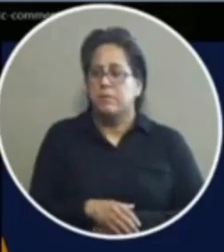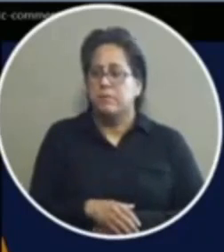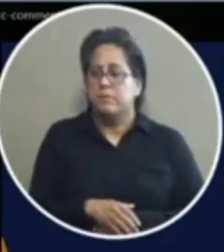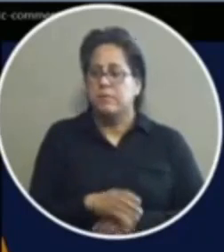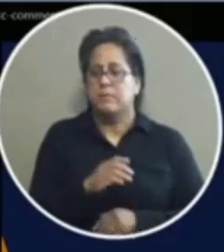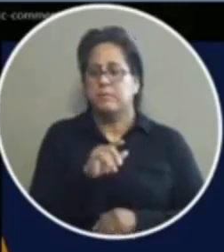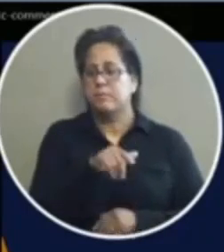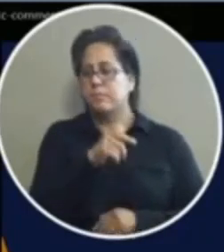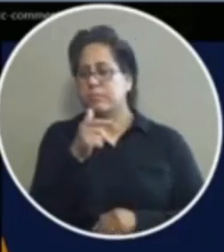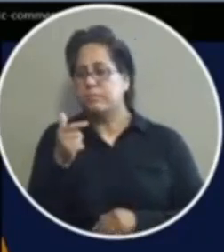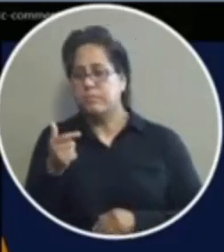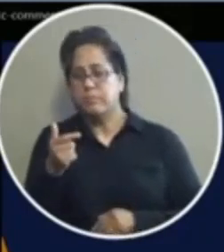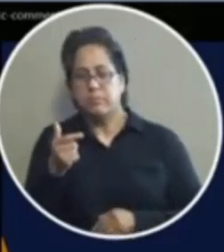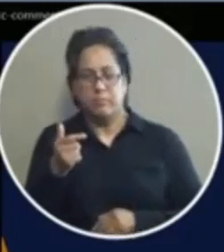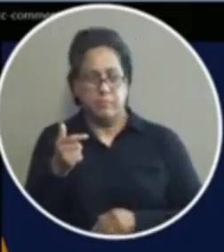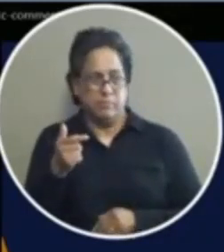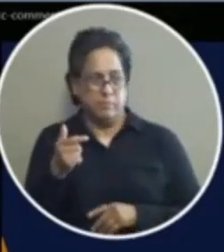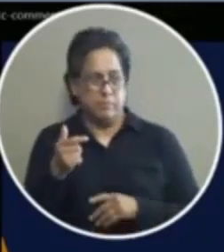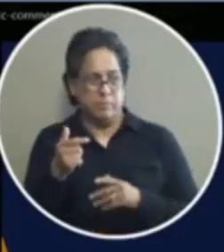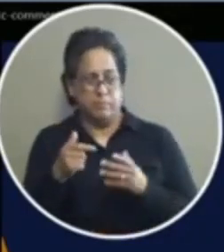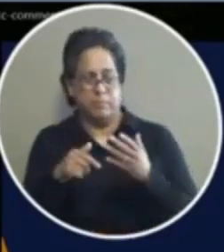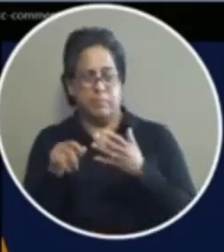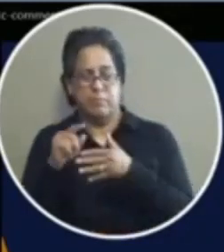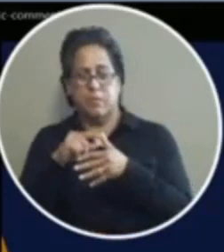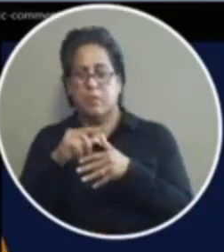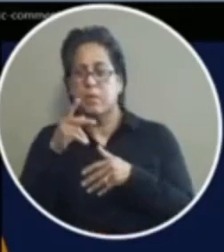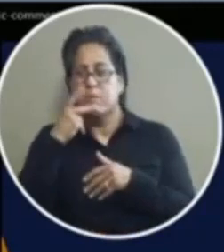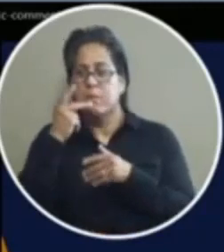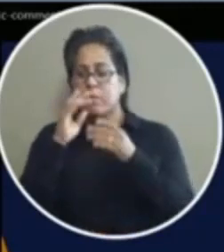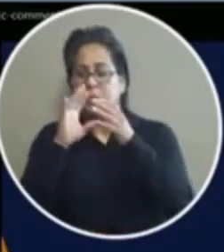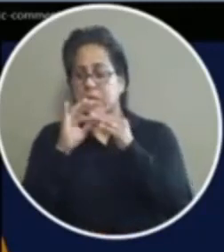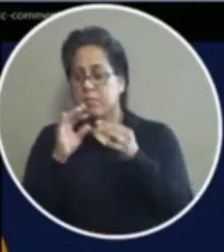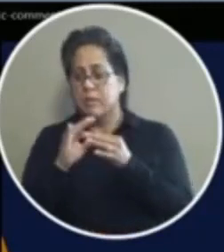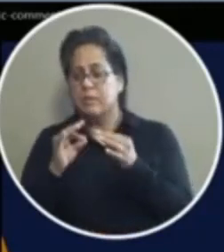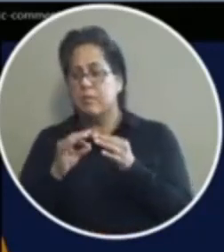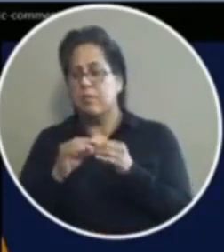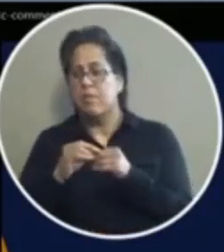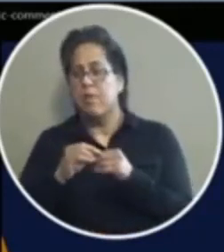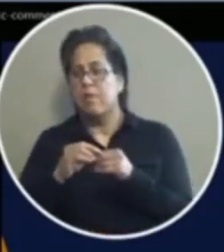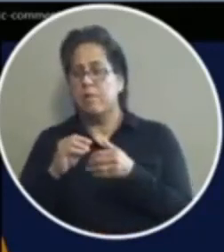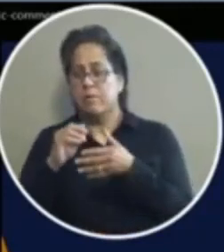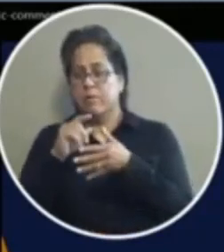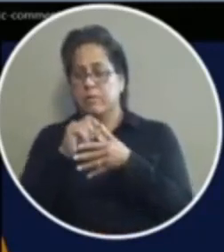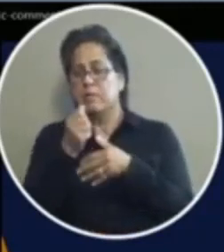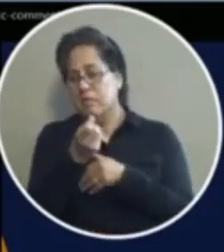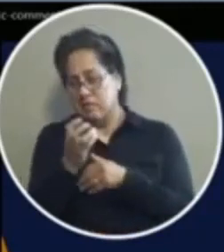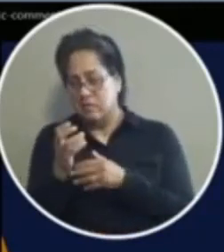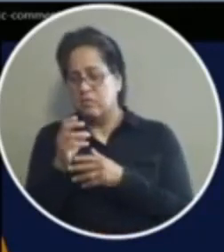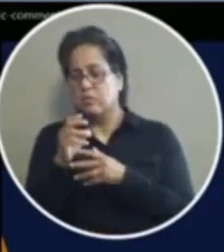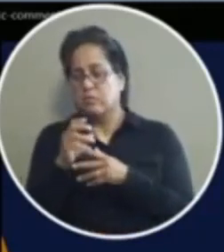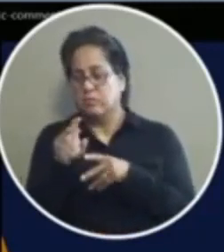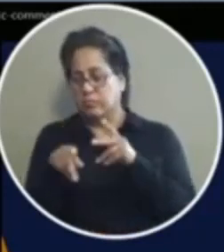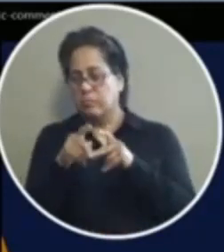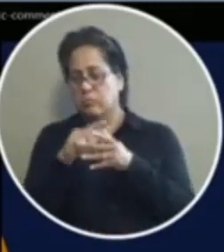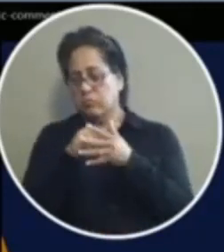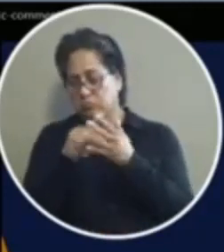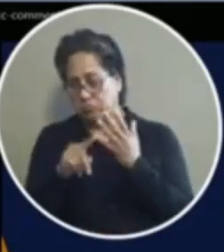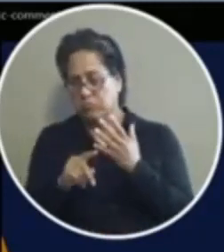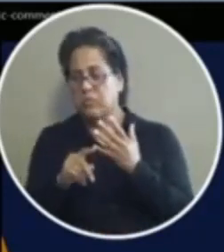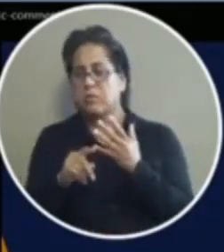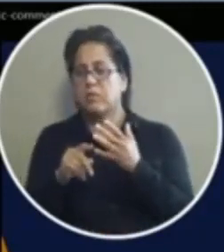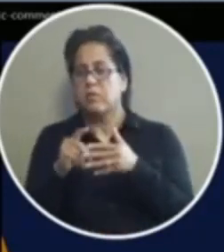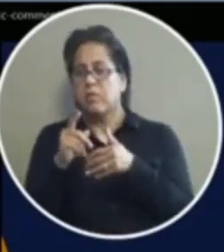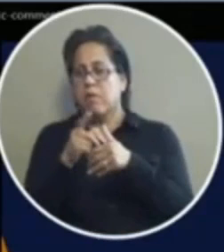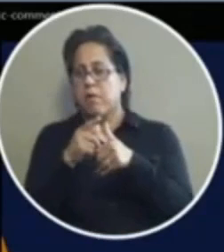all right let's let's move to the other uh public comment yes mayor we have several members of the public that signed up to